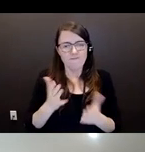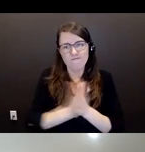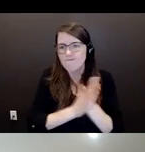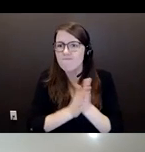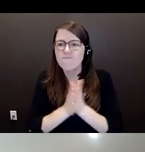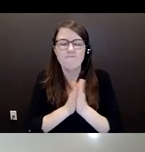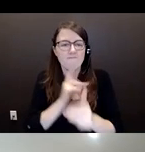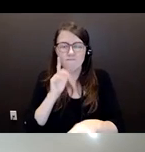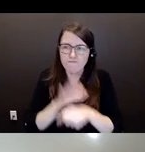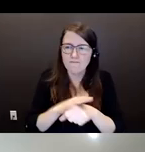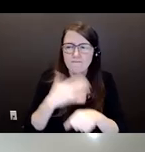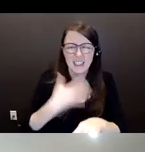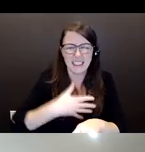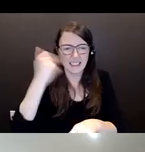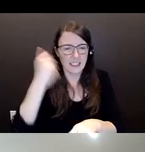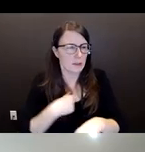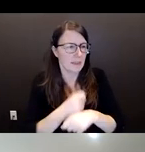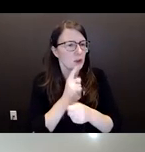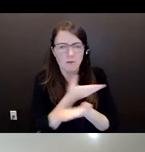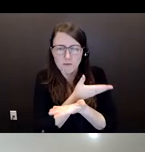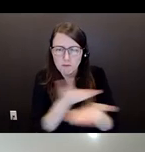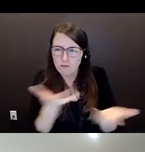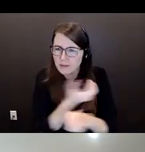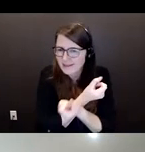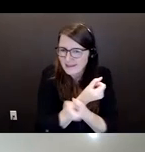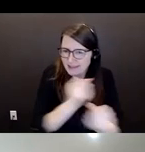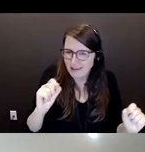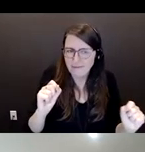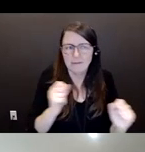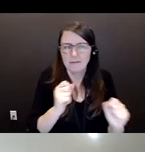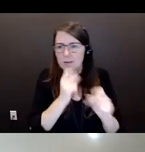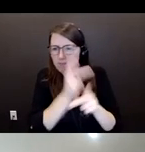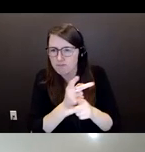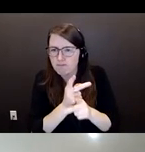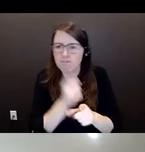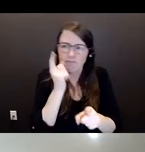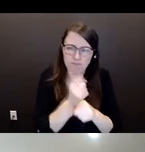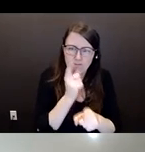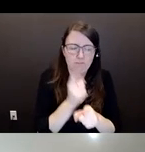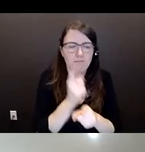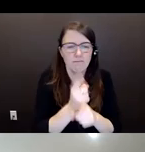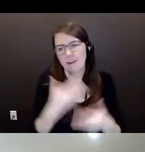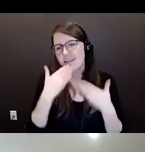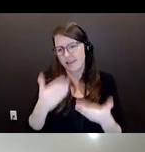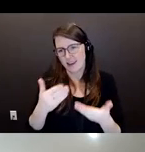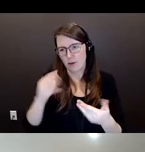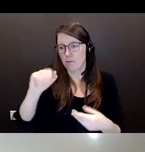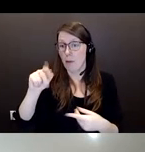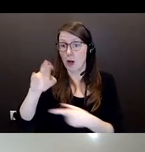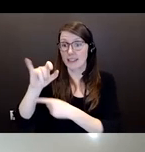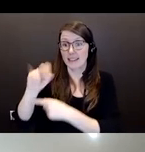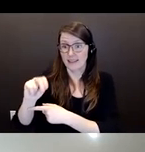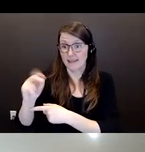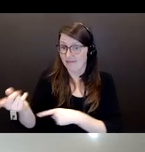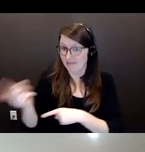to ensuring the safety and well-being of vulnerable seniors in our community. So, thank you, Martin, for joining us and thank you for Christine